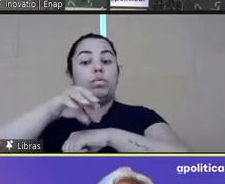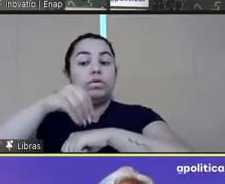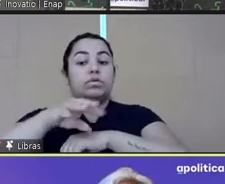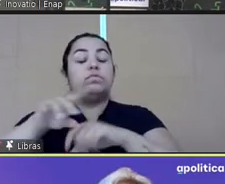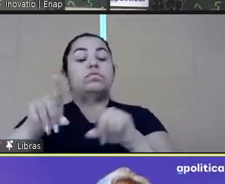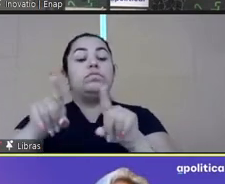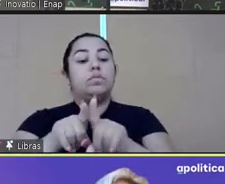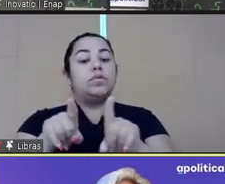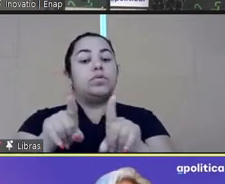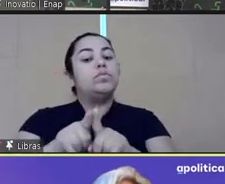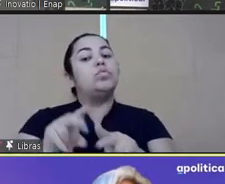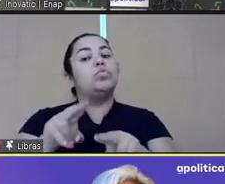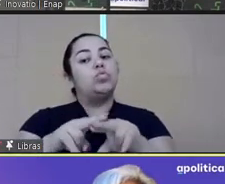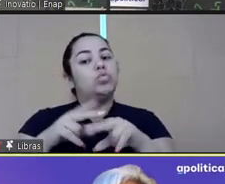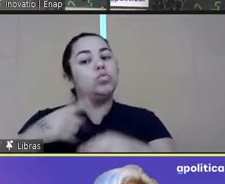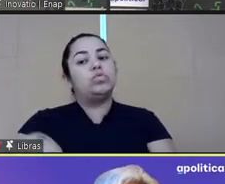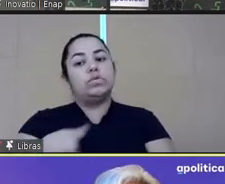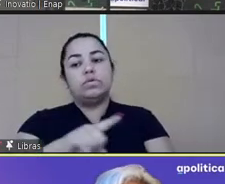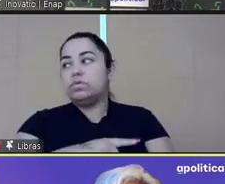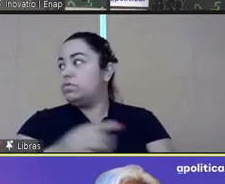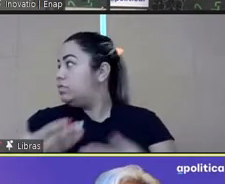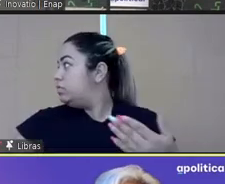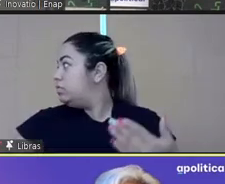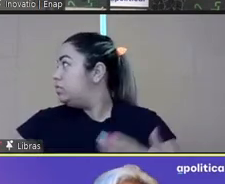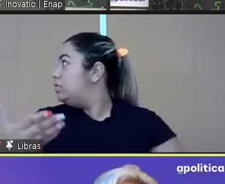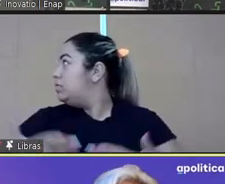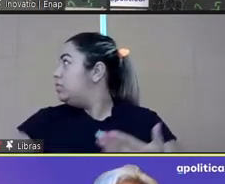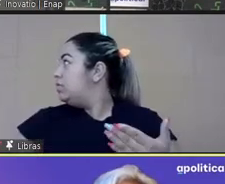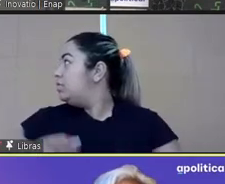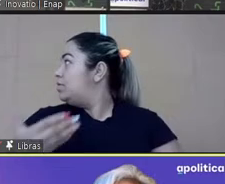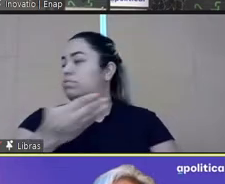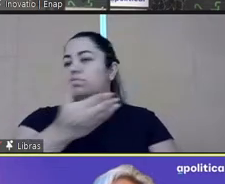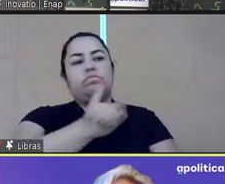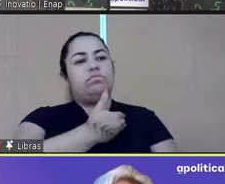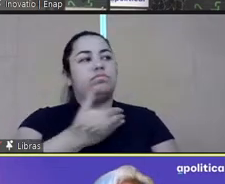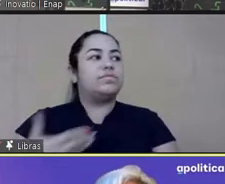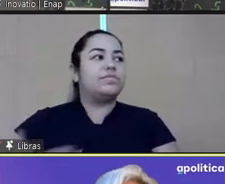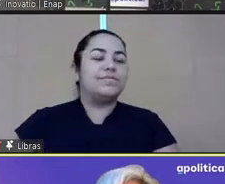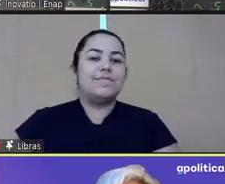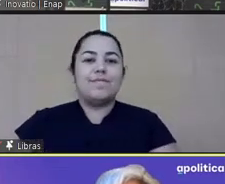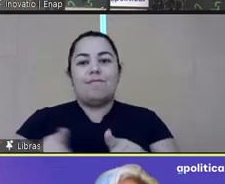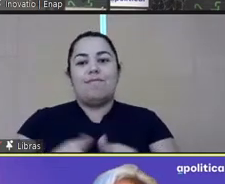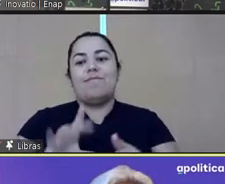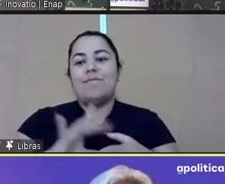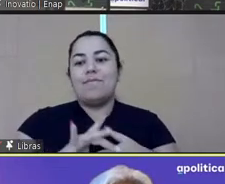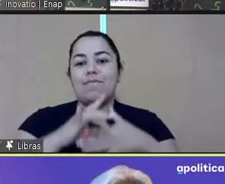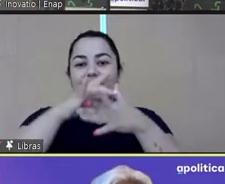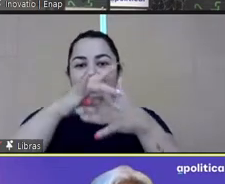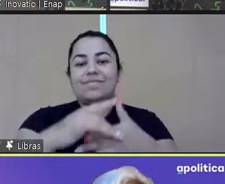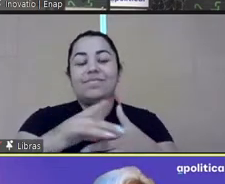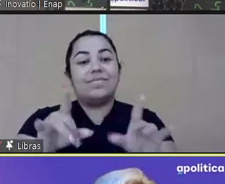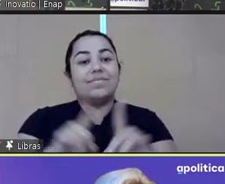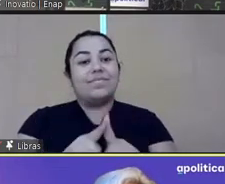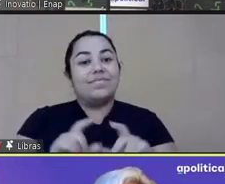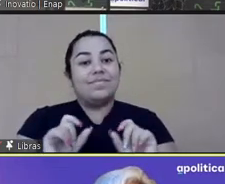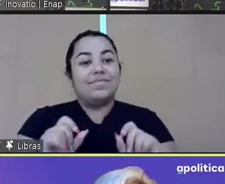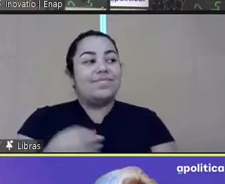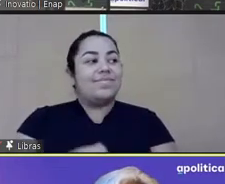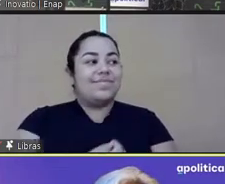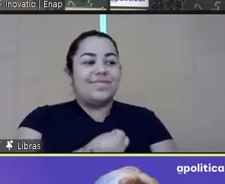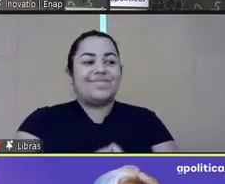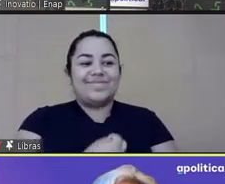culture and getting the buy-in of their senior leadership. And we're seeing similar trends in other places such as India,